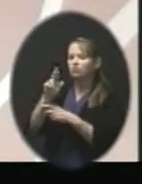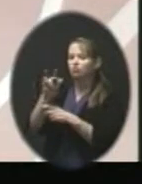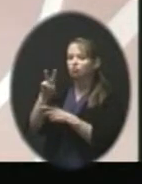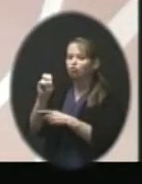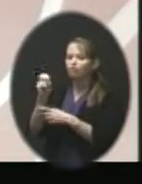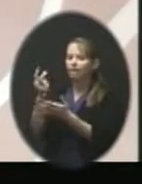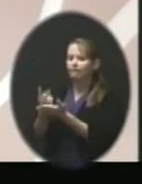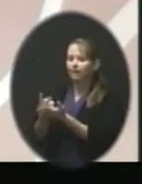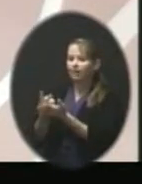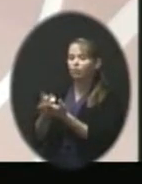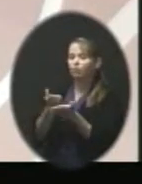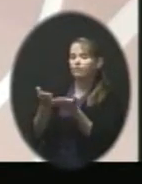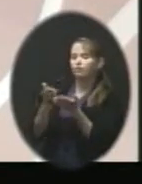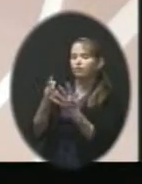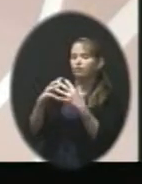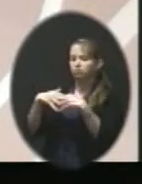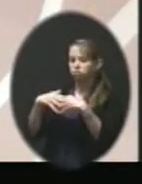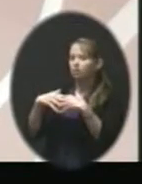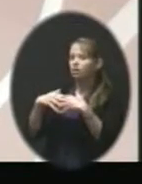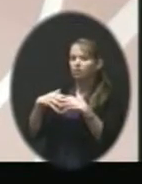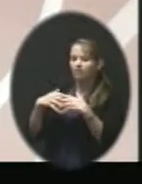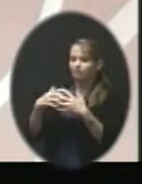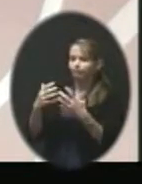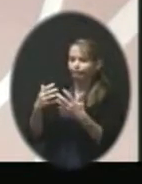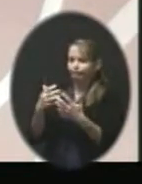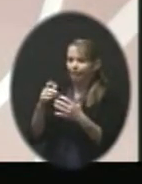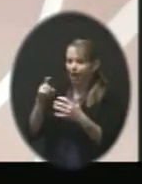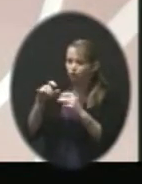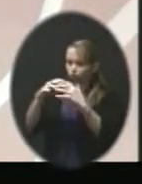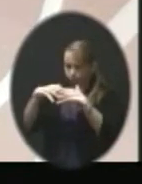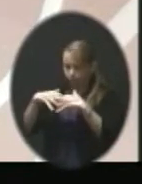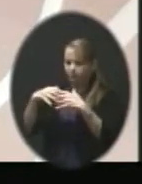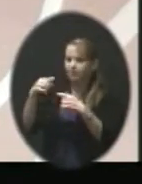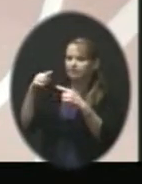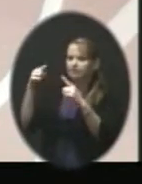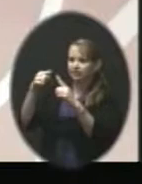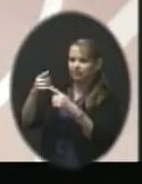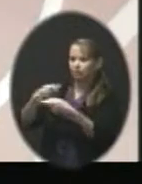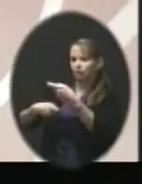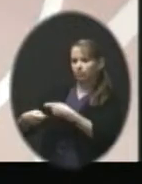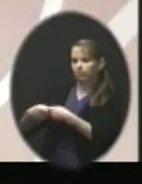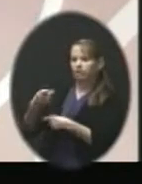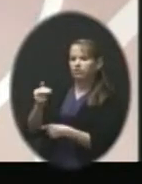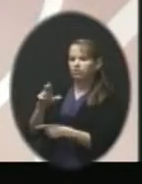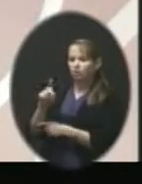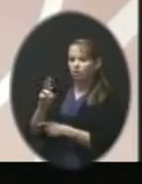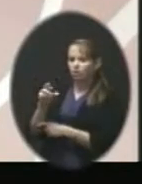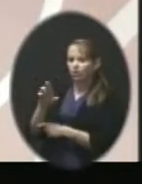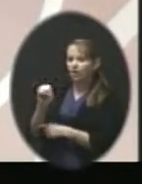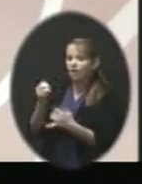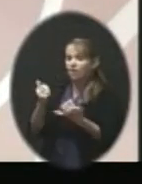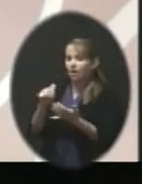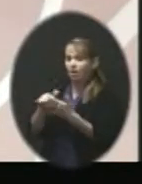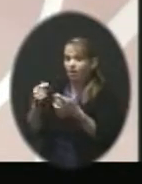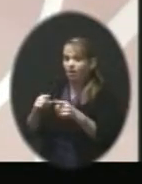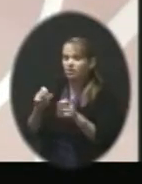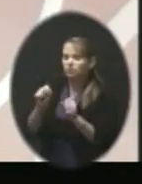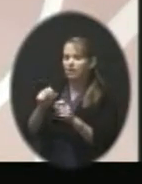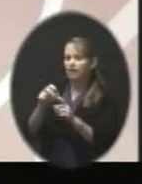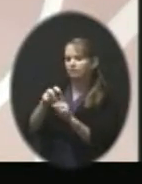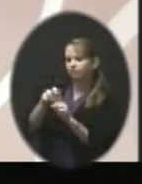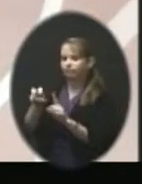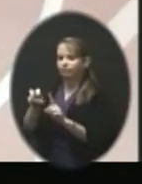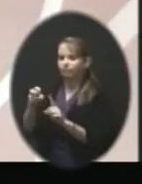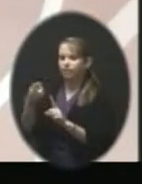went down, it was just down until you were able to get some hardware in here to replace that. Now when something like that happens, we can hot swap a